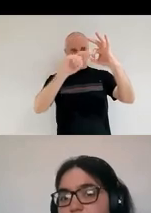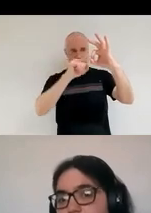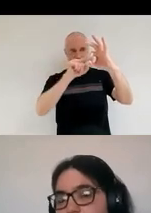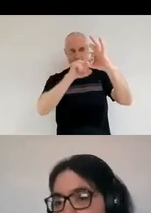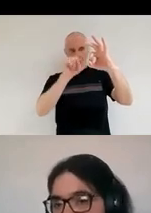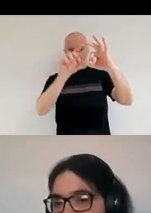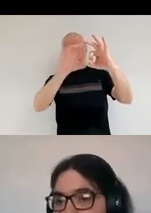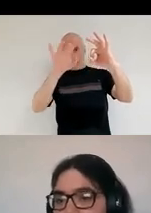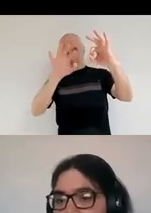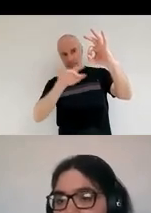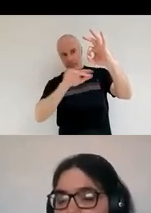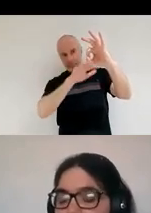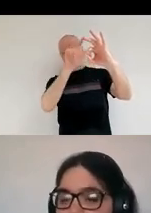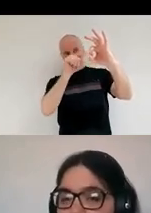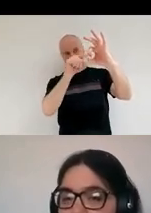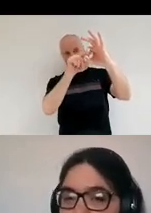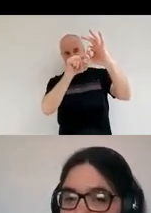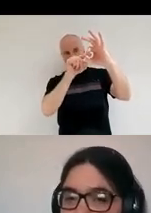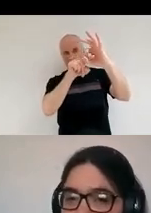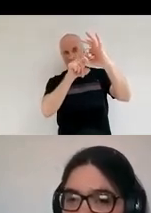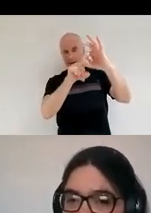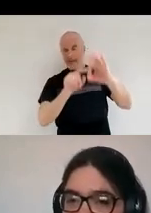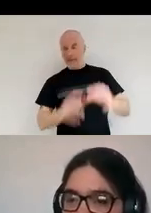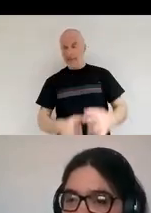around on the other parts of this molecule.